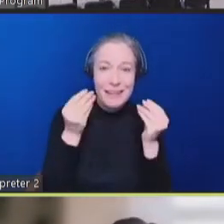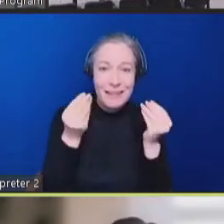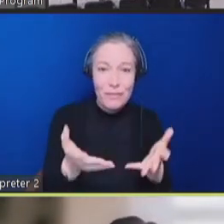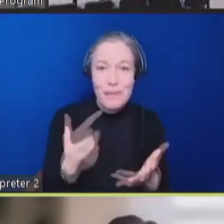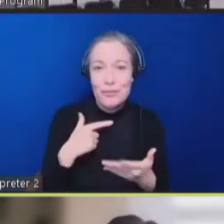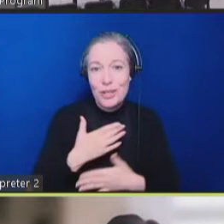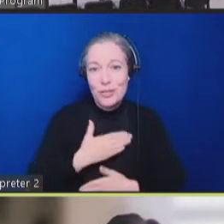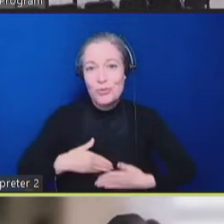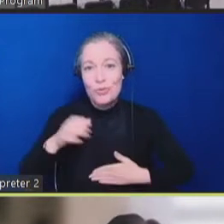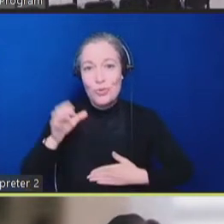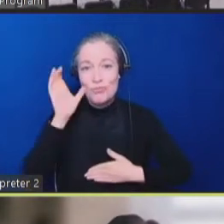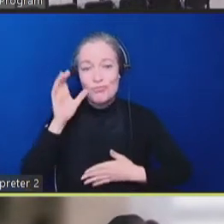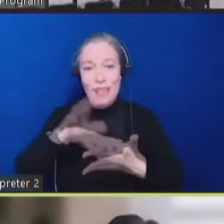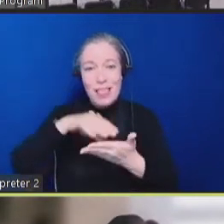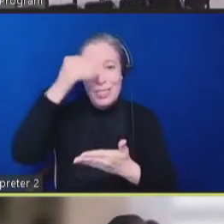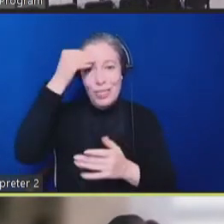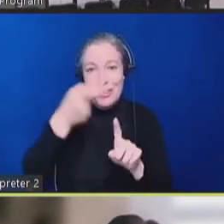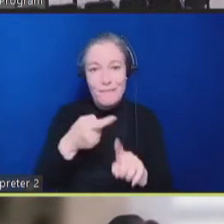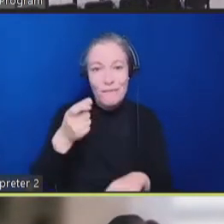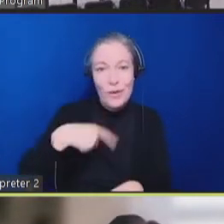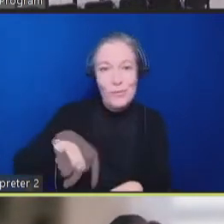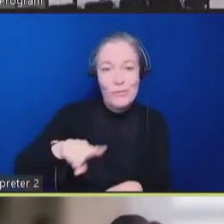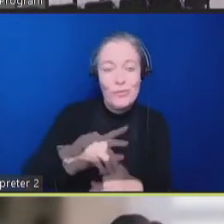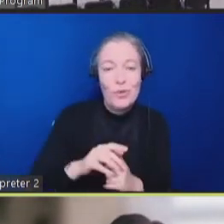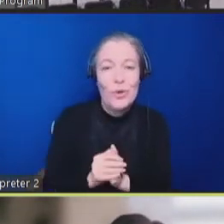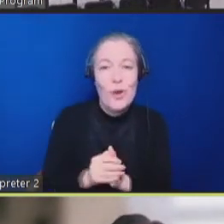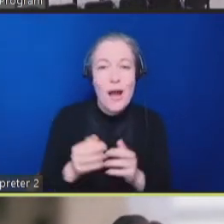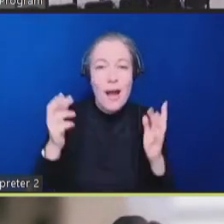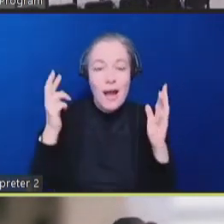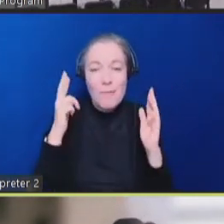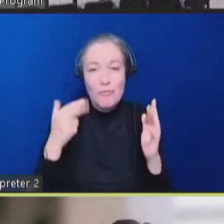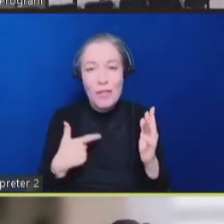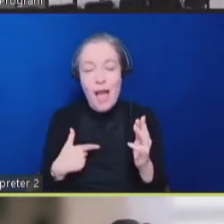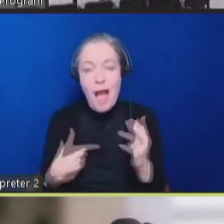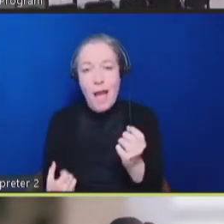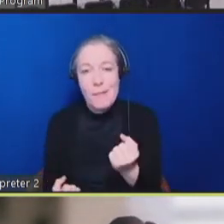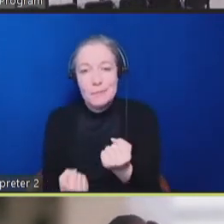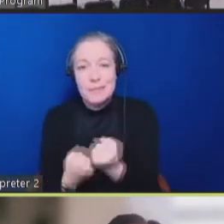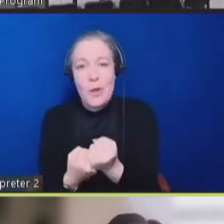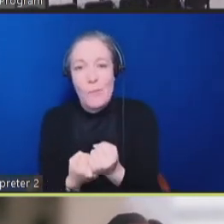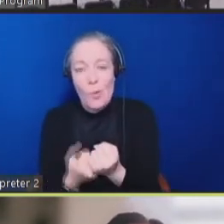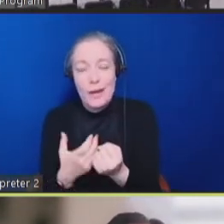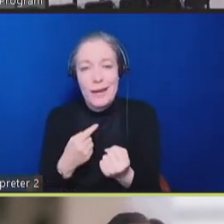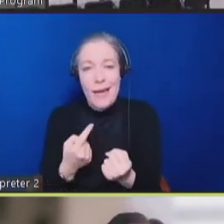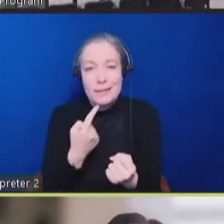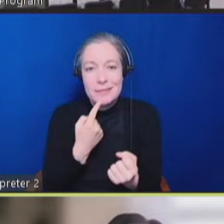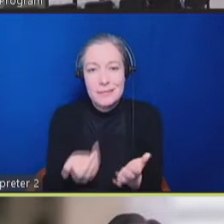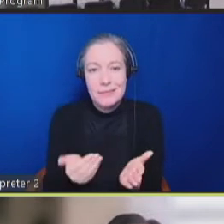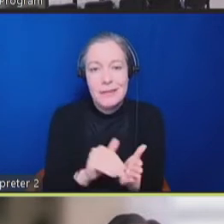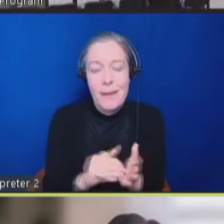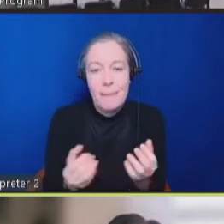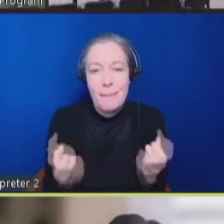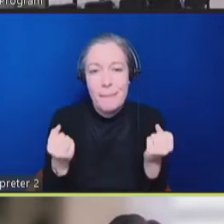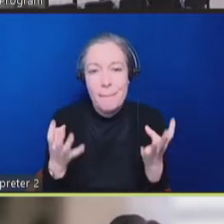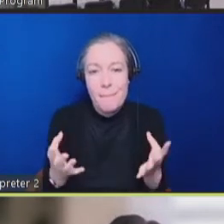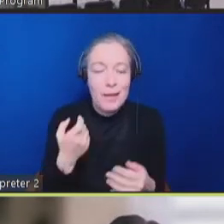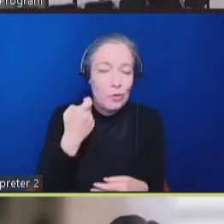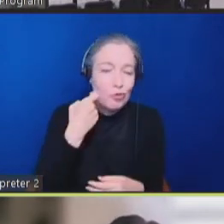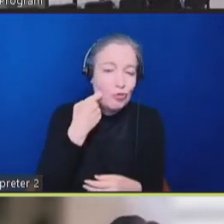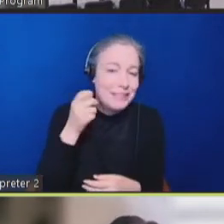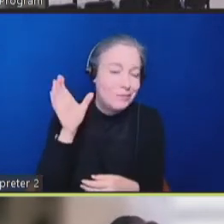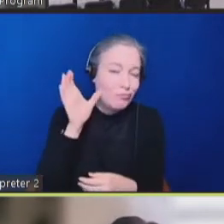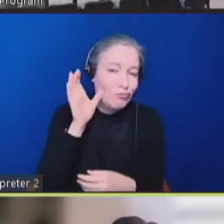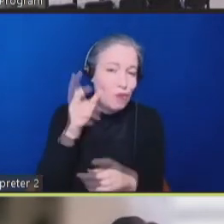I will hopefully be supplementing and reiterating a lot of what my colleagues covered